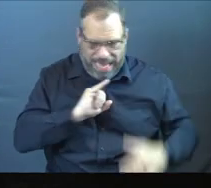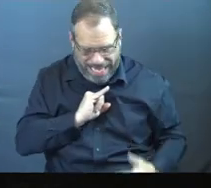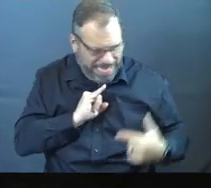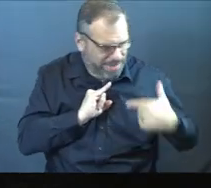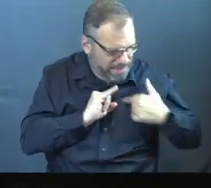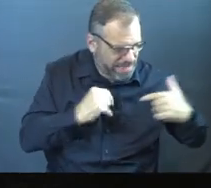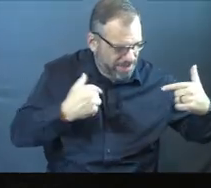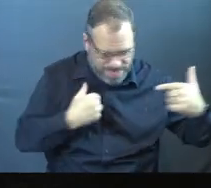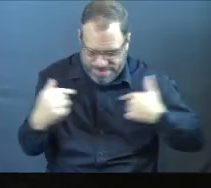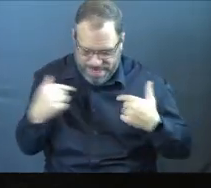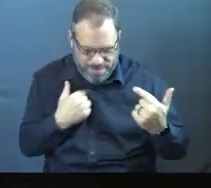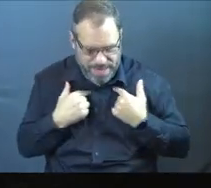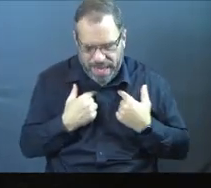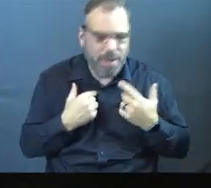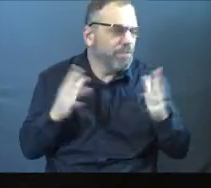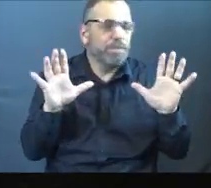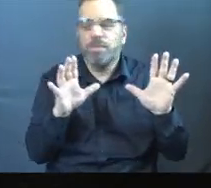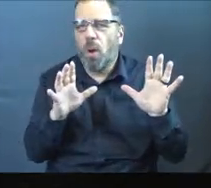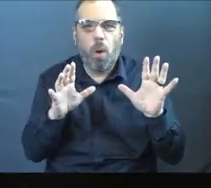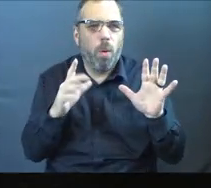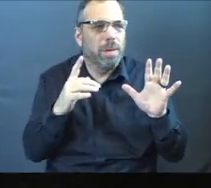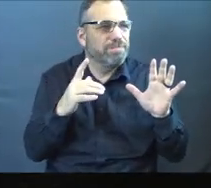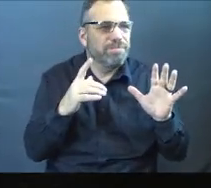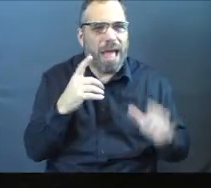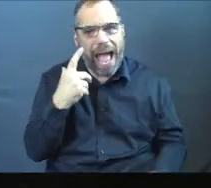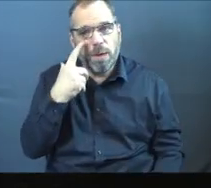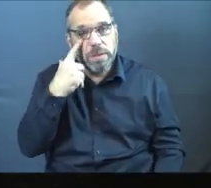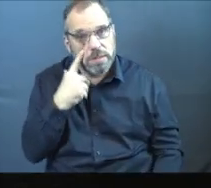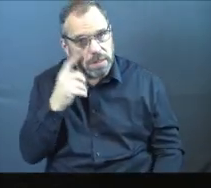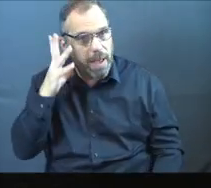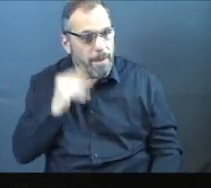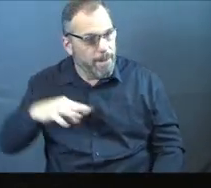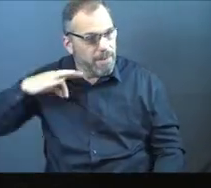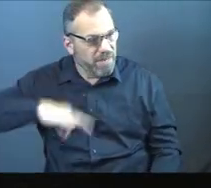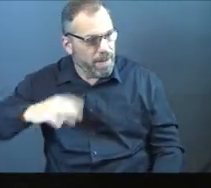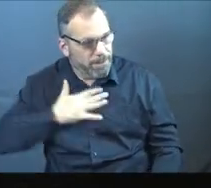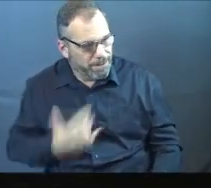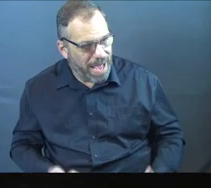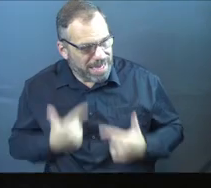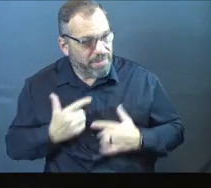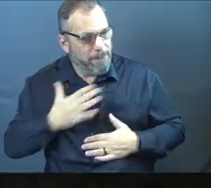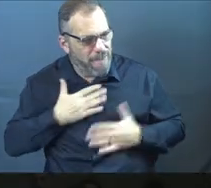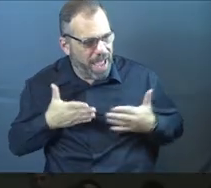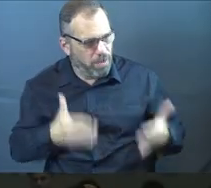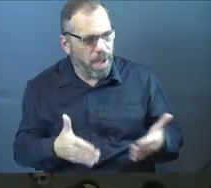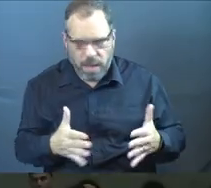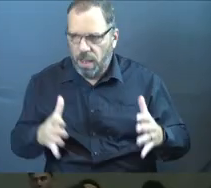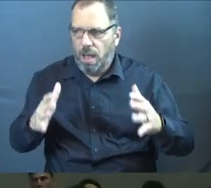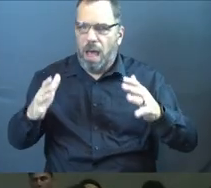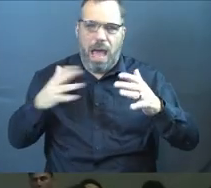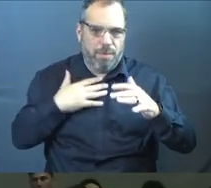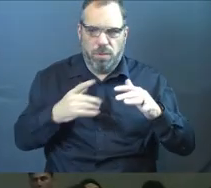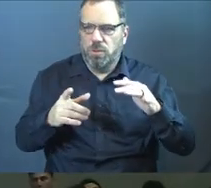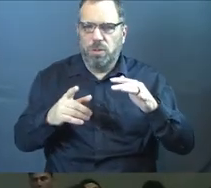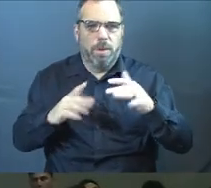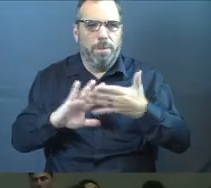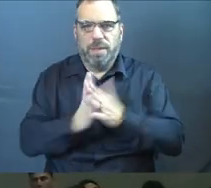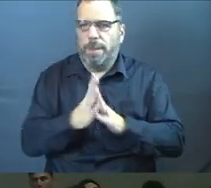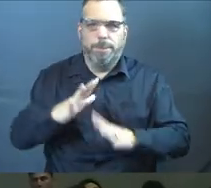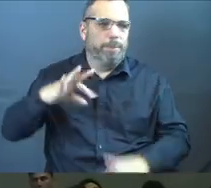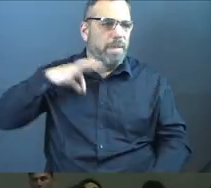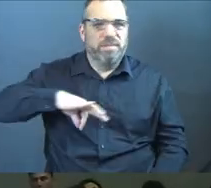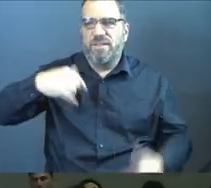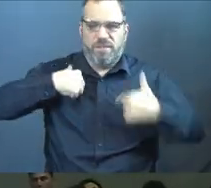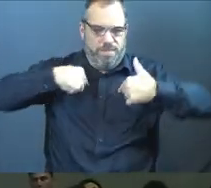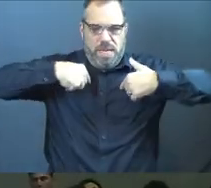me, right? I just want to see something benefit come to, some benefit come to my life and I'm to do it my way. I'm going to come in and it's going to benefit me